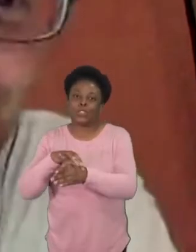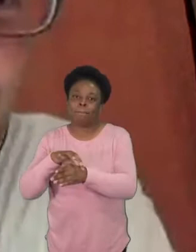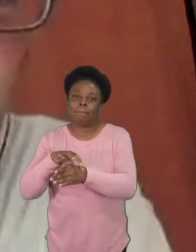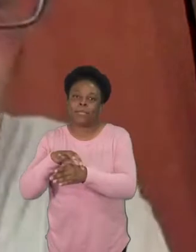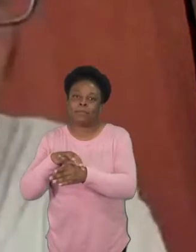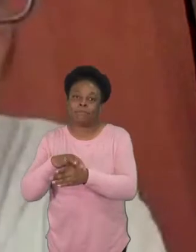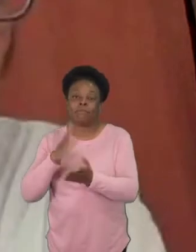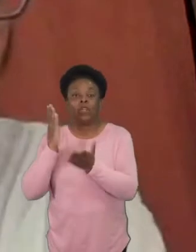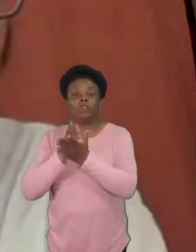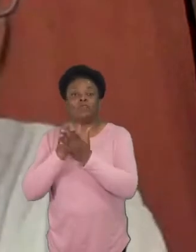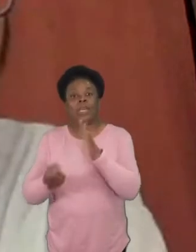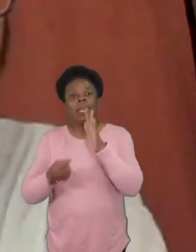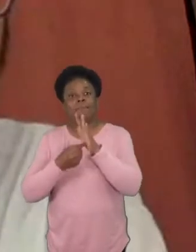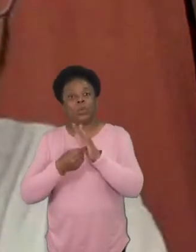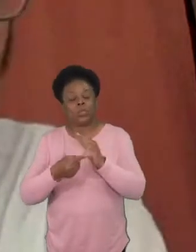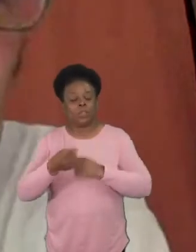are